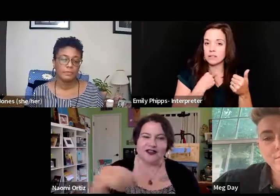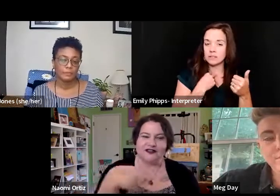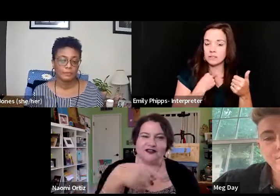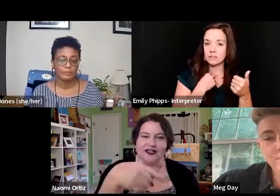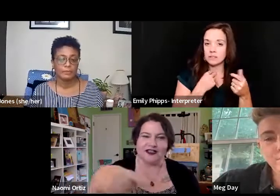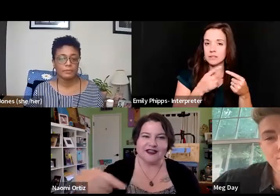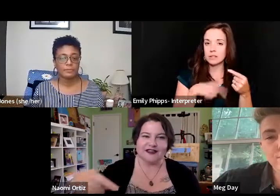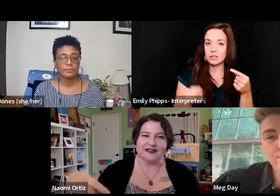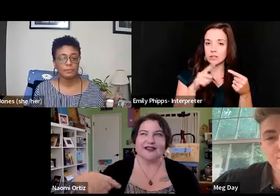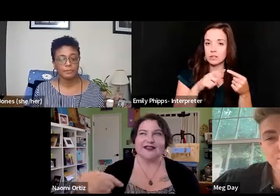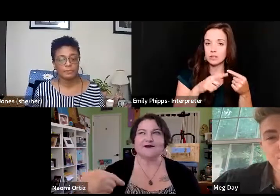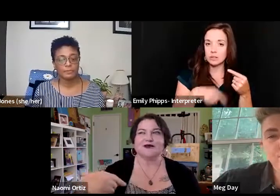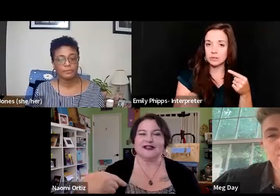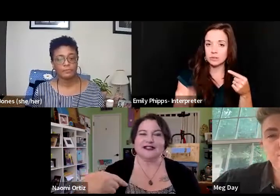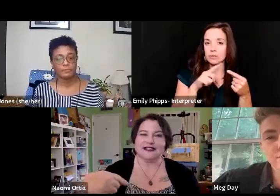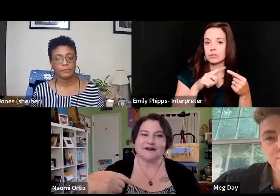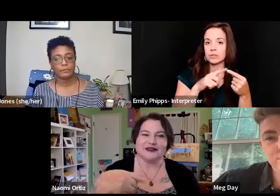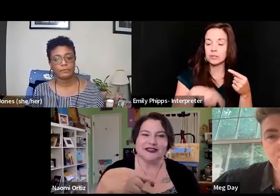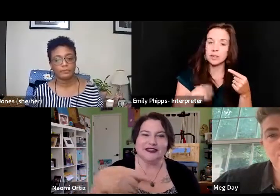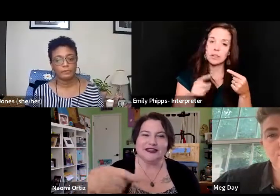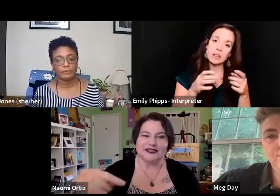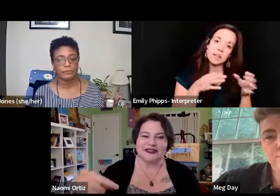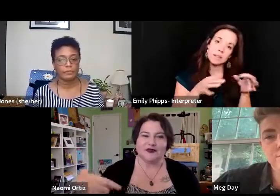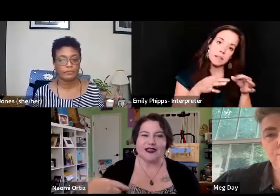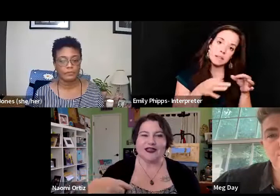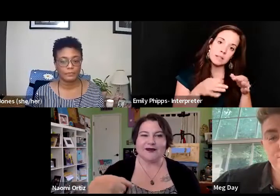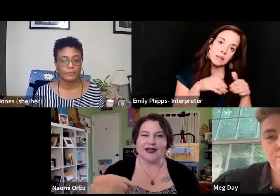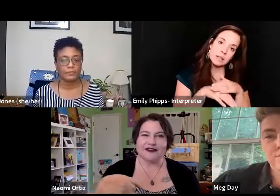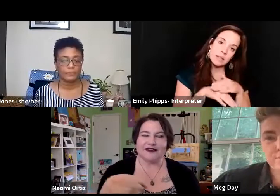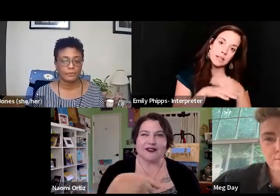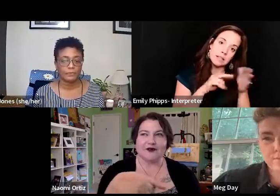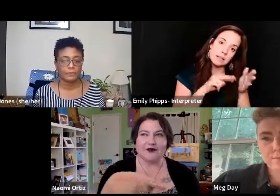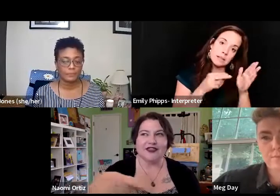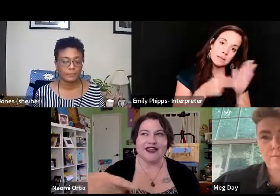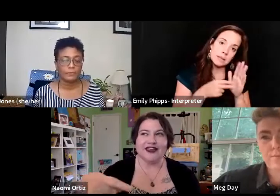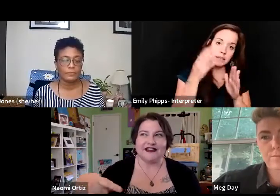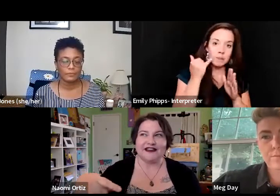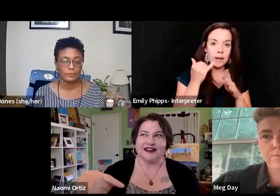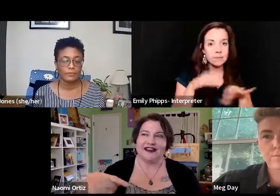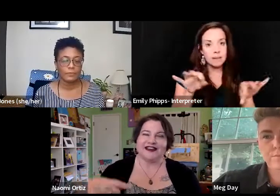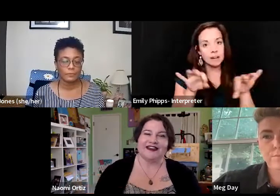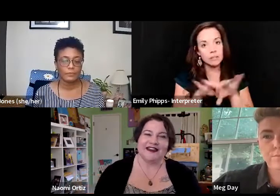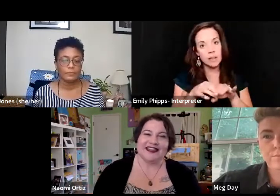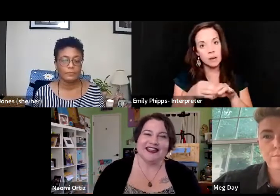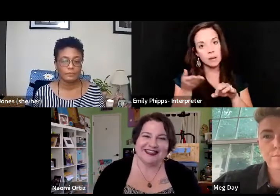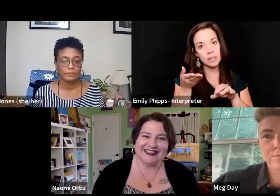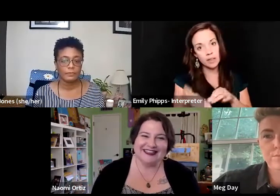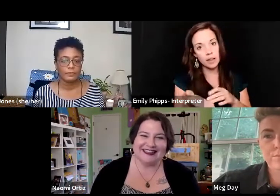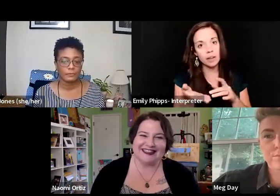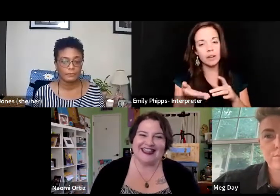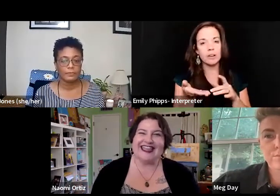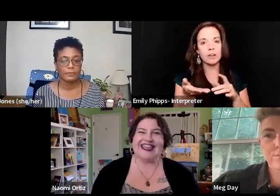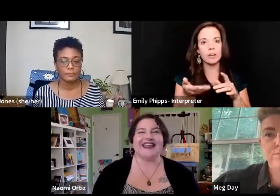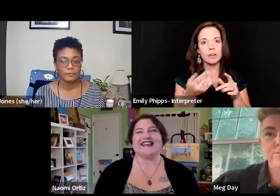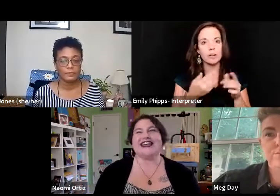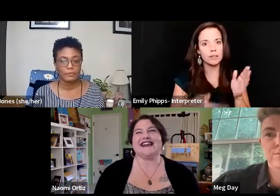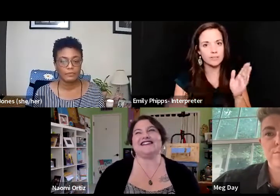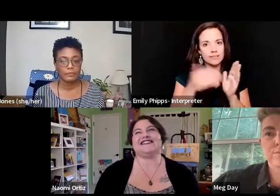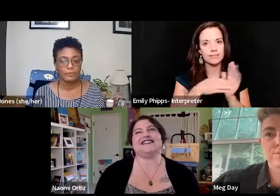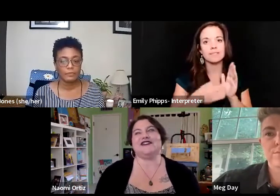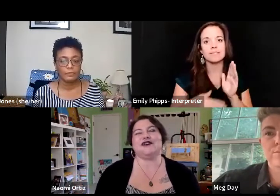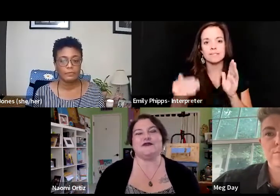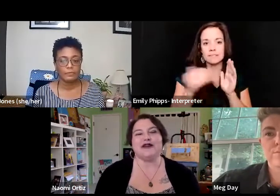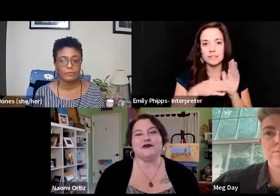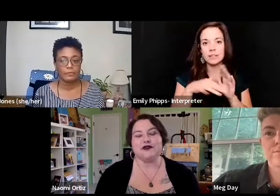circle of like, let me explain what accessibility is and why it matters that we're there. Uh, and